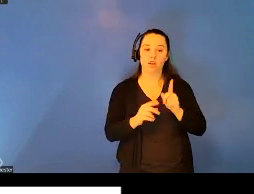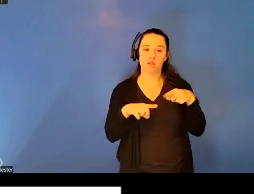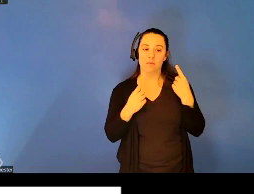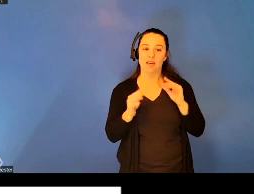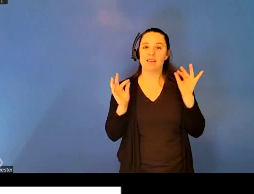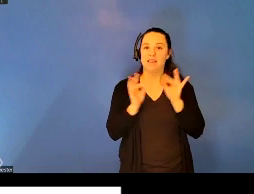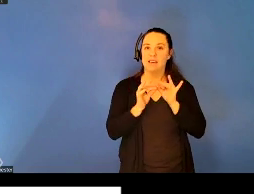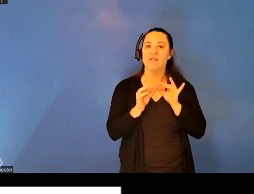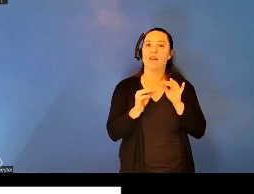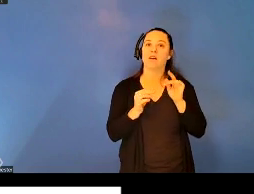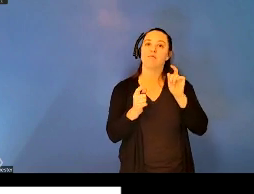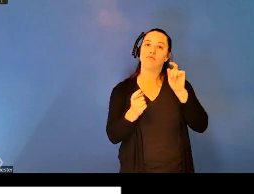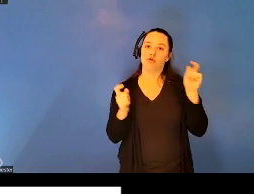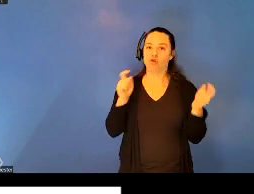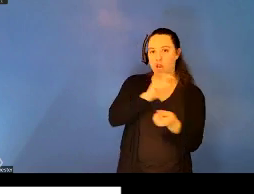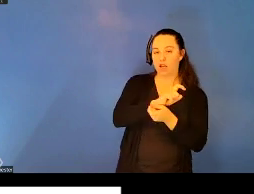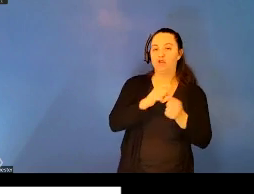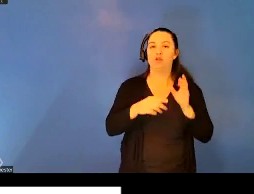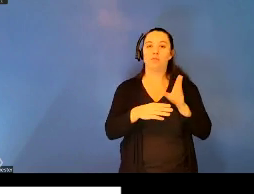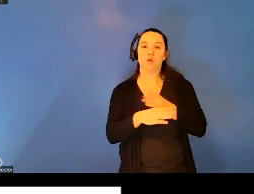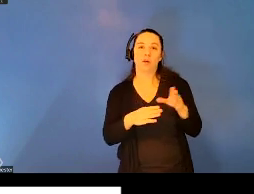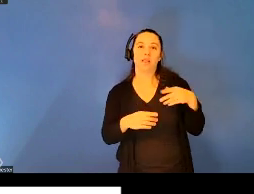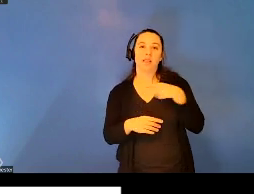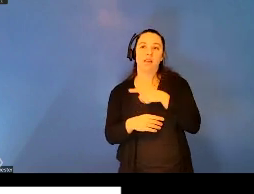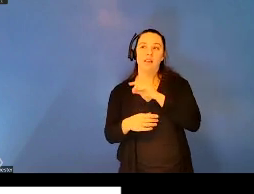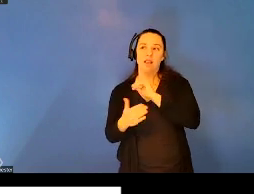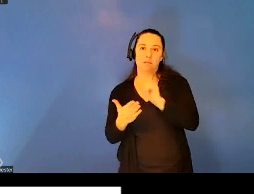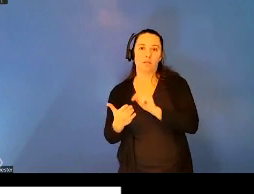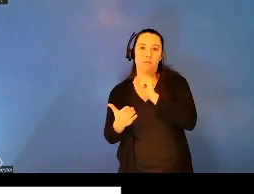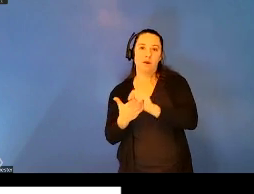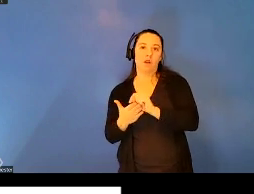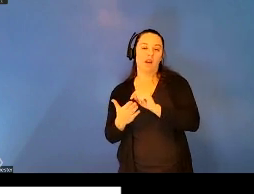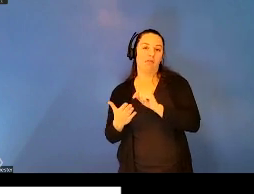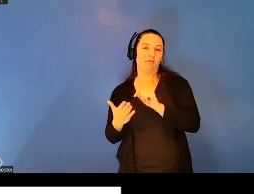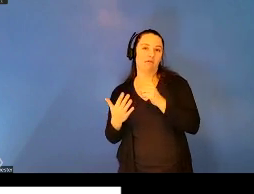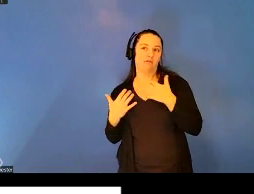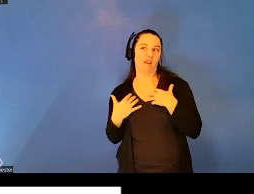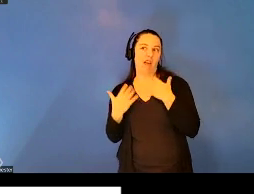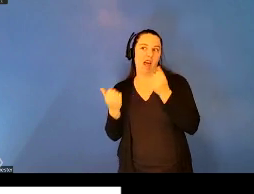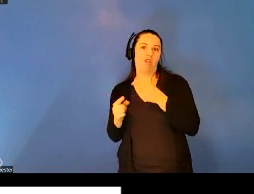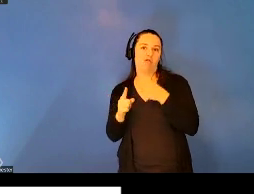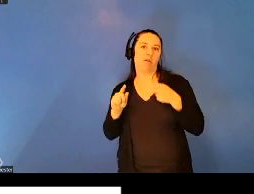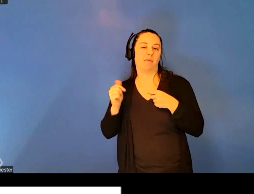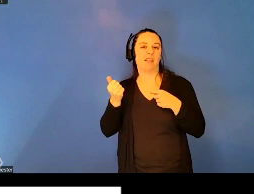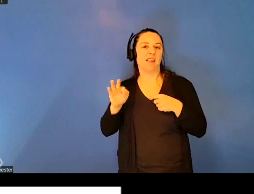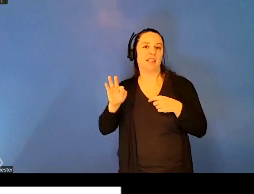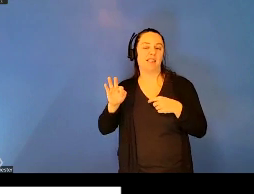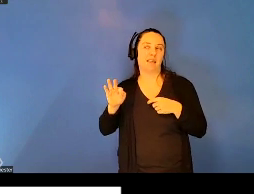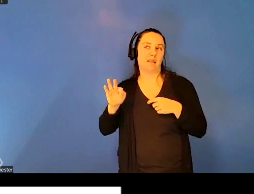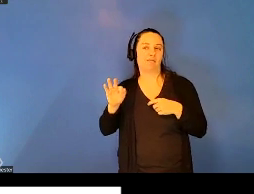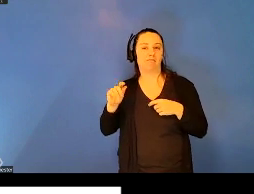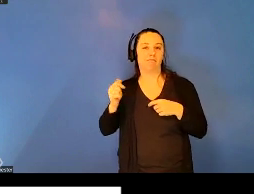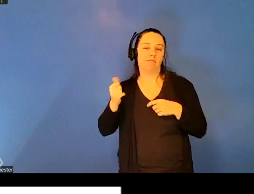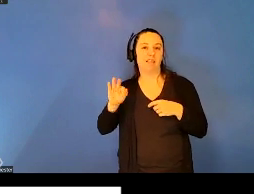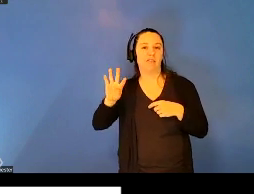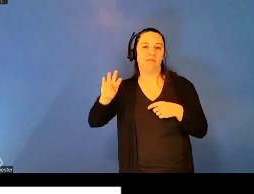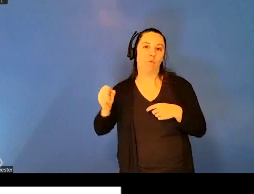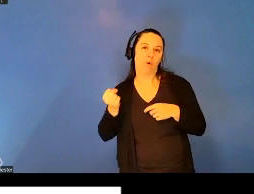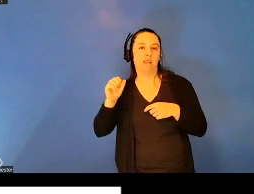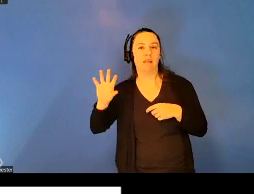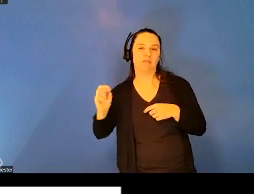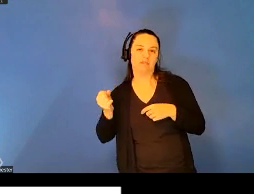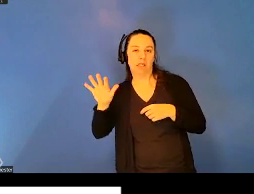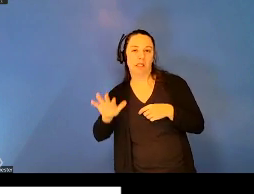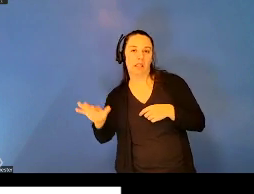change between perhaps the period of global health from the 1940, late 1940s and 1950s